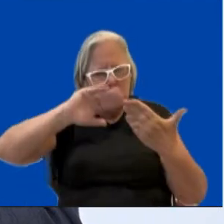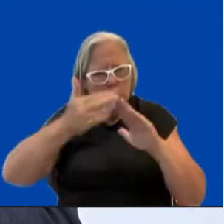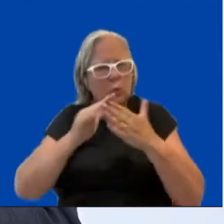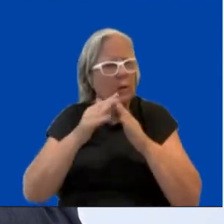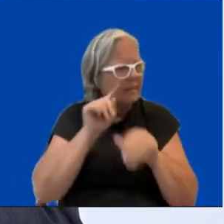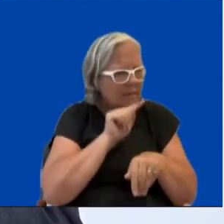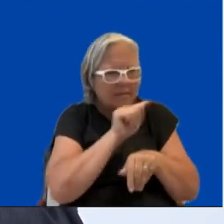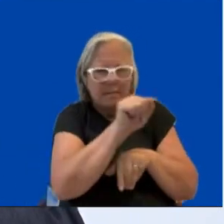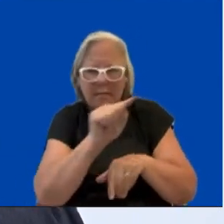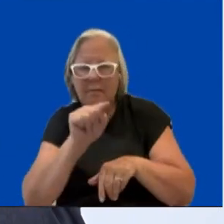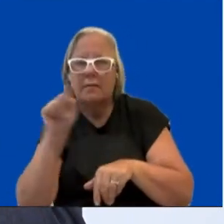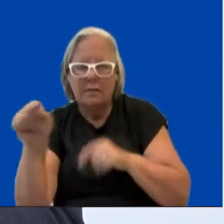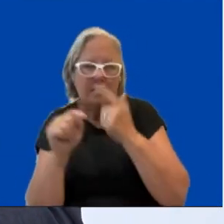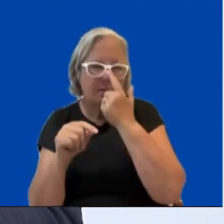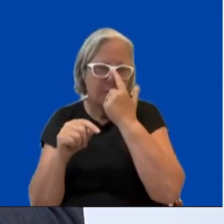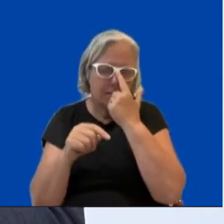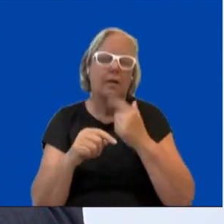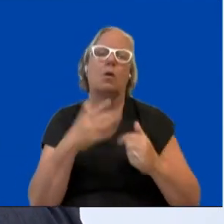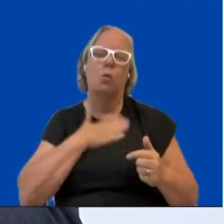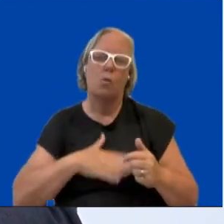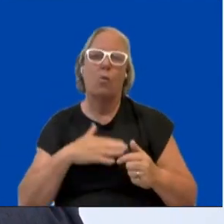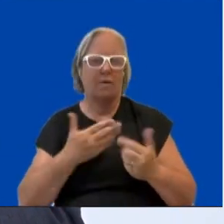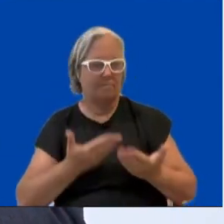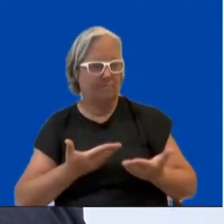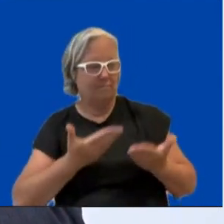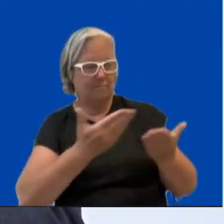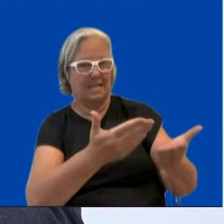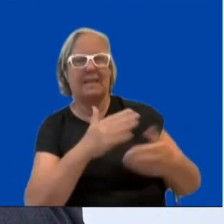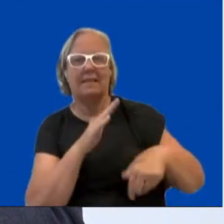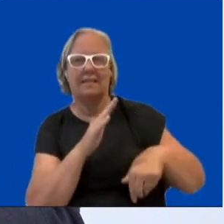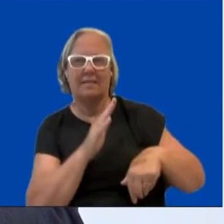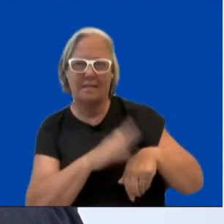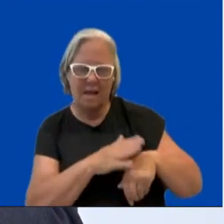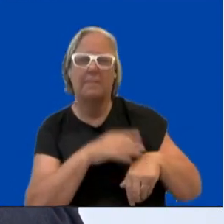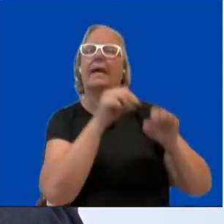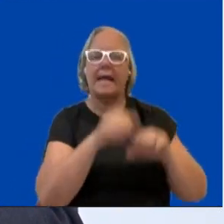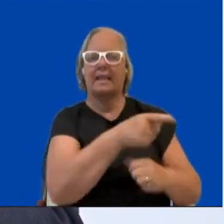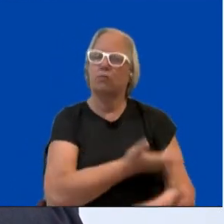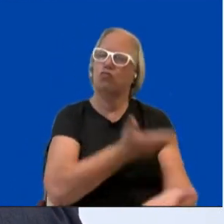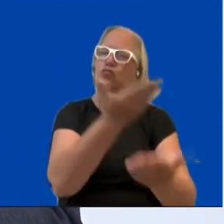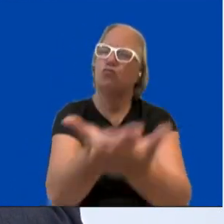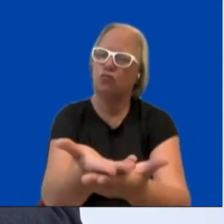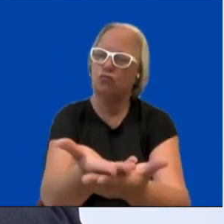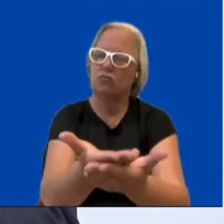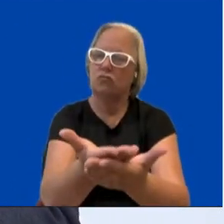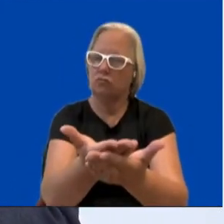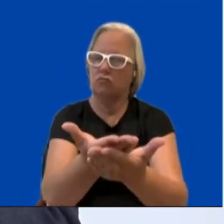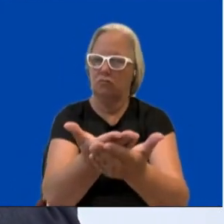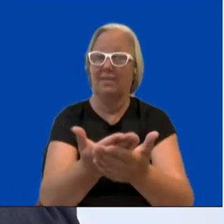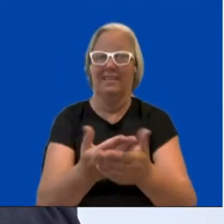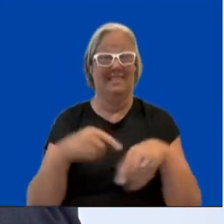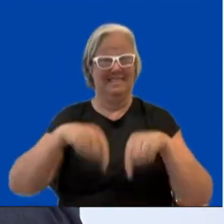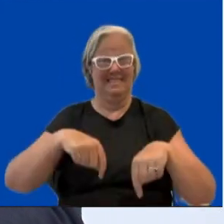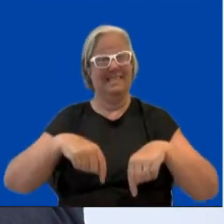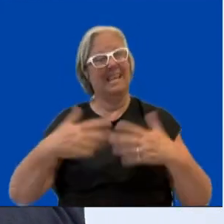the debate and that they are given enough space to actually make their cases heard, particularly here at the European level. I think that's really an